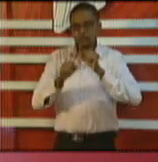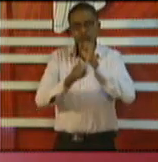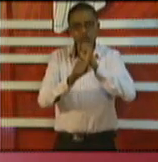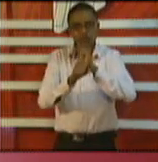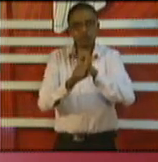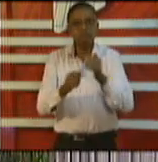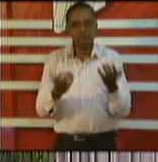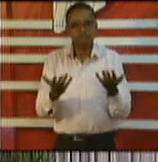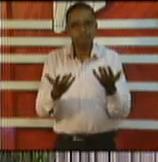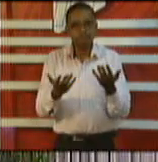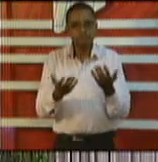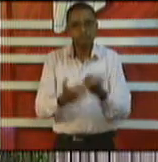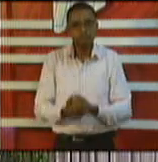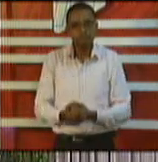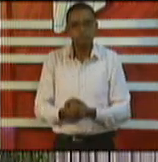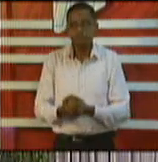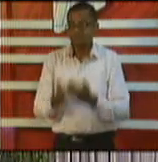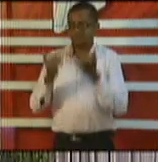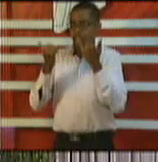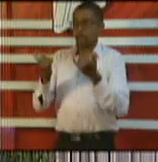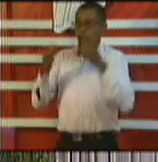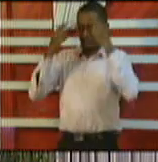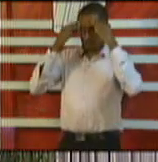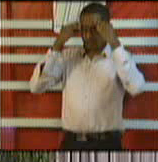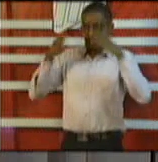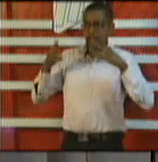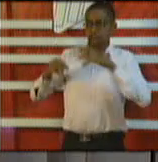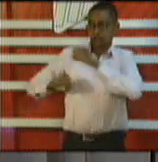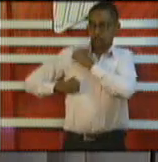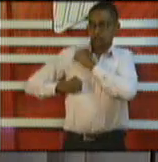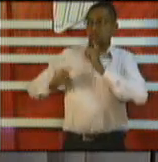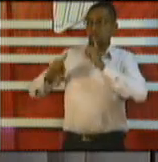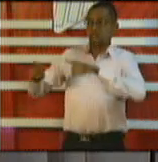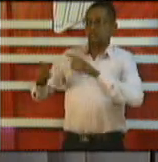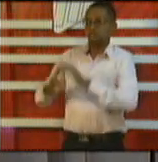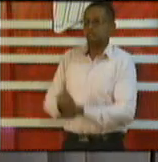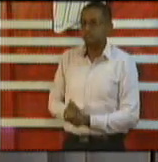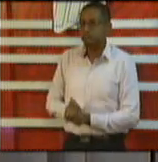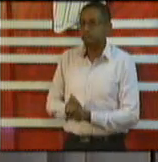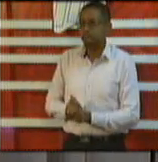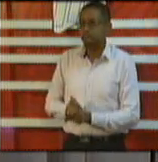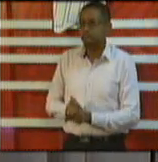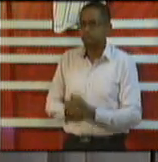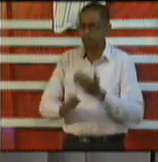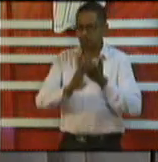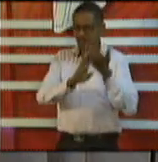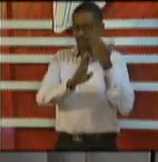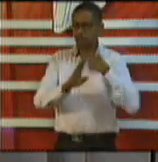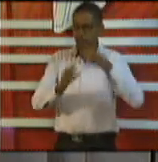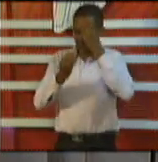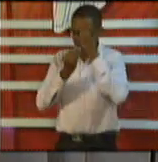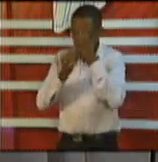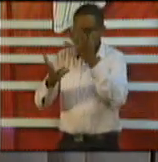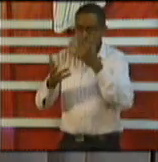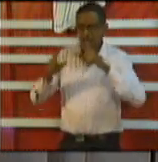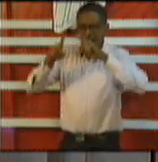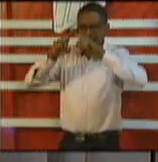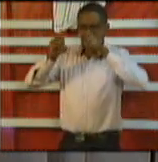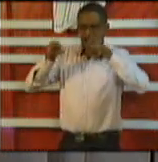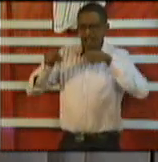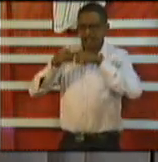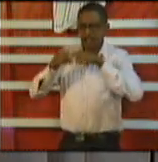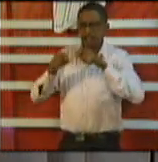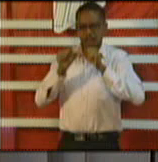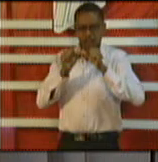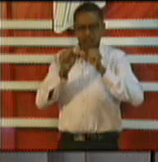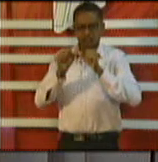okay thank you very much as we've indicated previously the cards were running for a year that has not